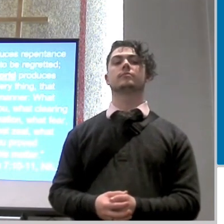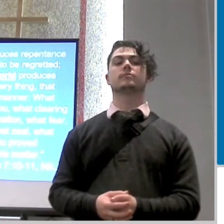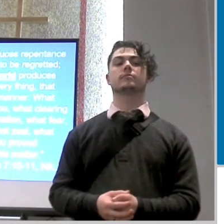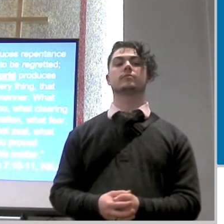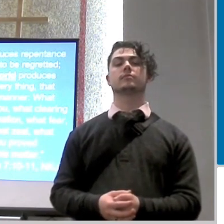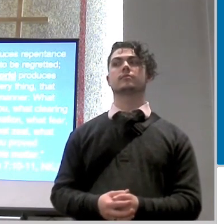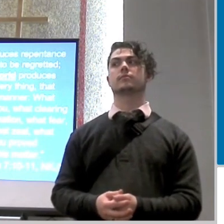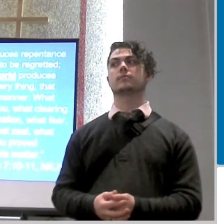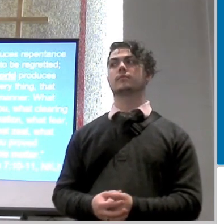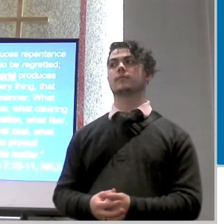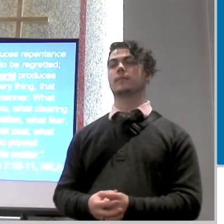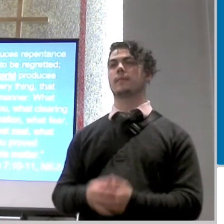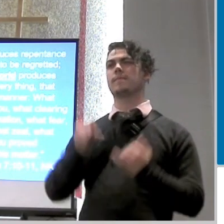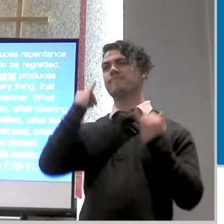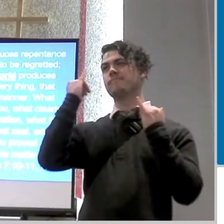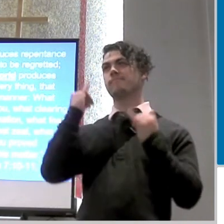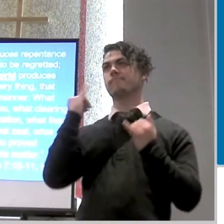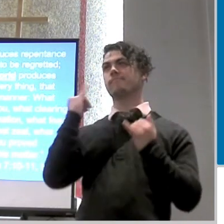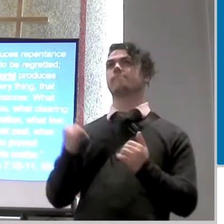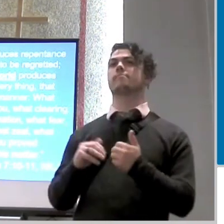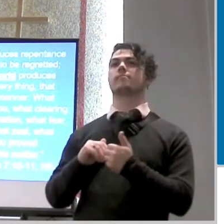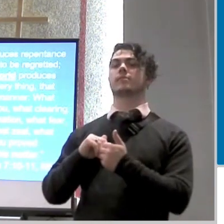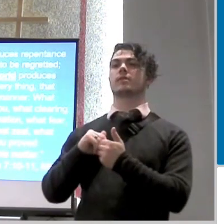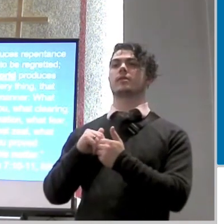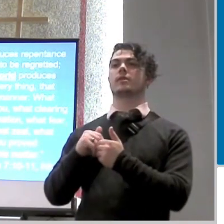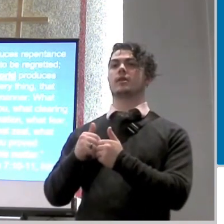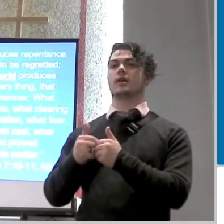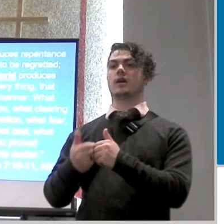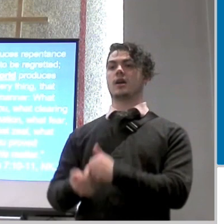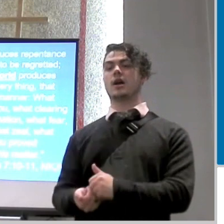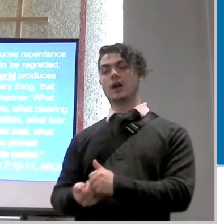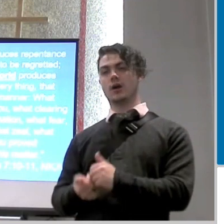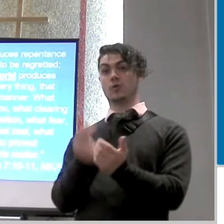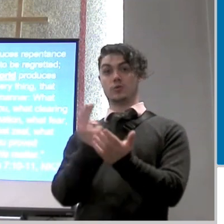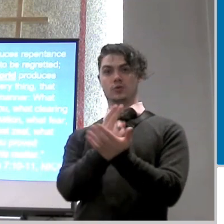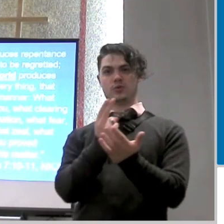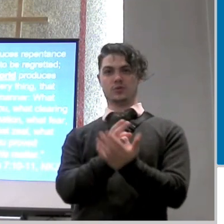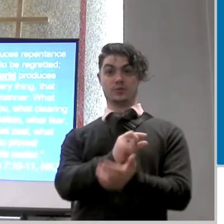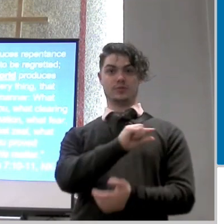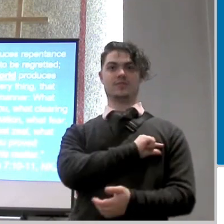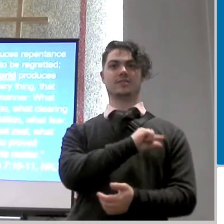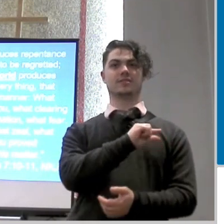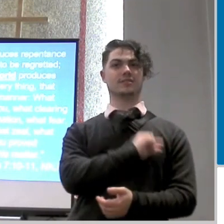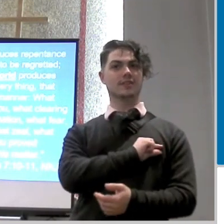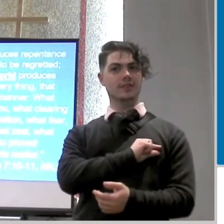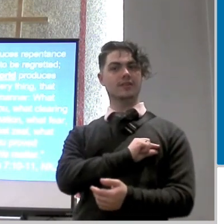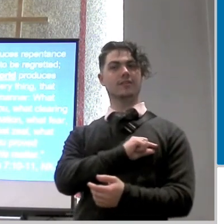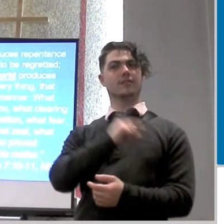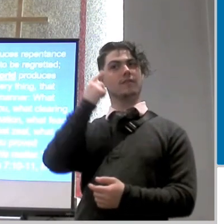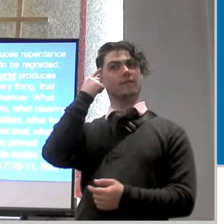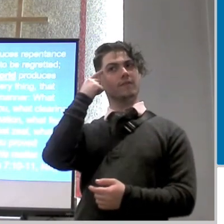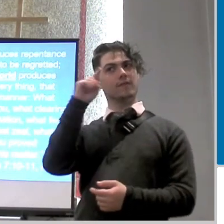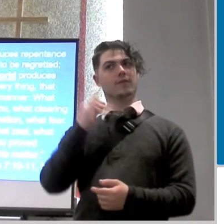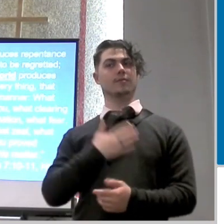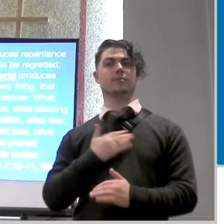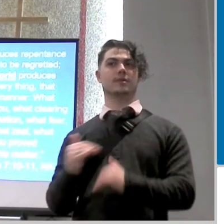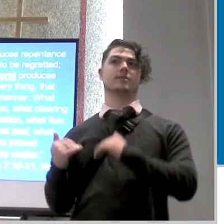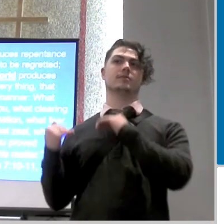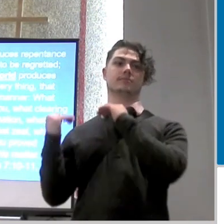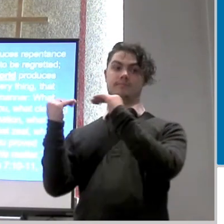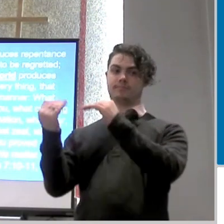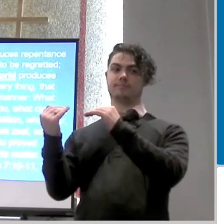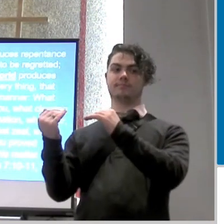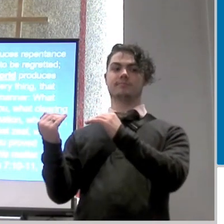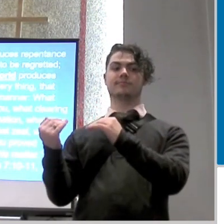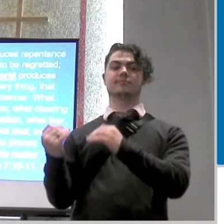idea of how to use guilt to our advantage and not let shame take over we see it says here in verse